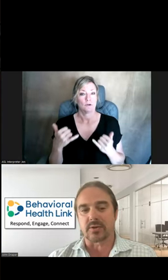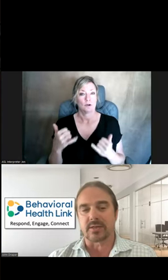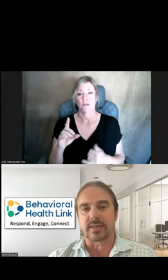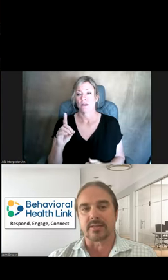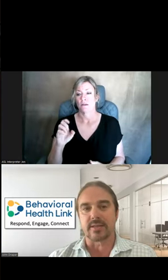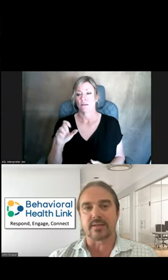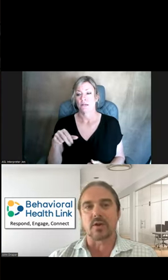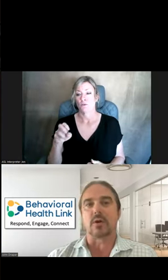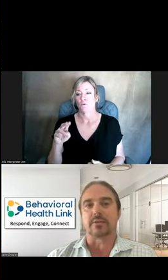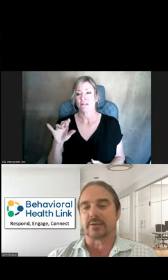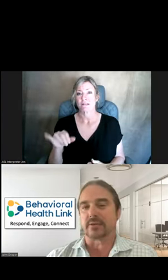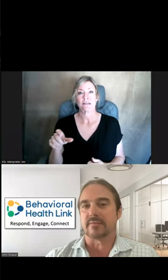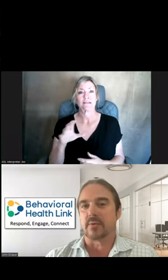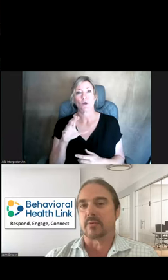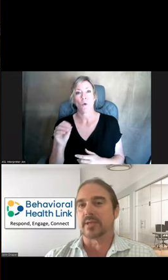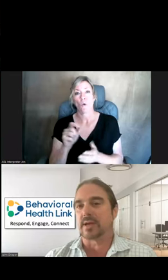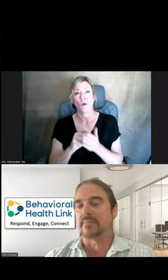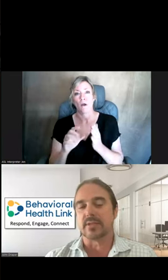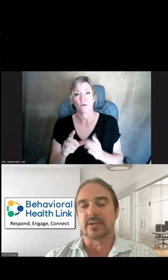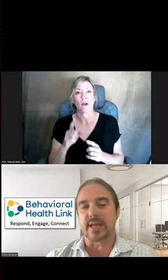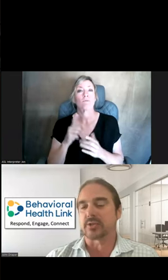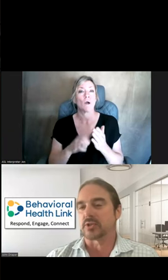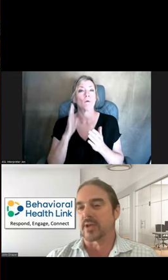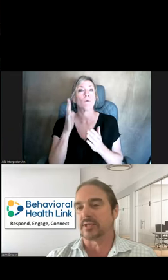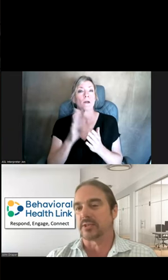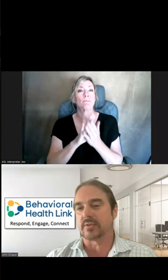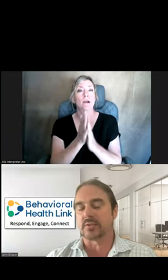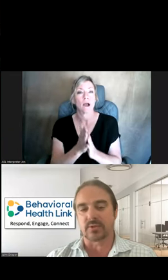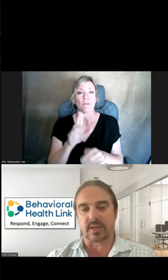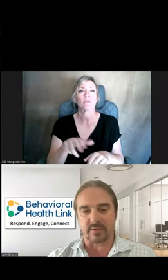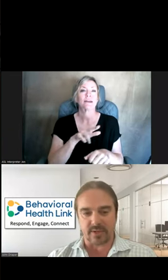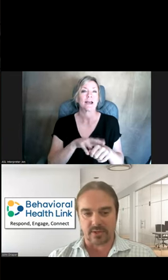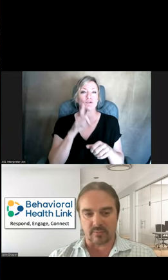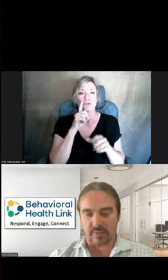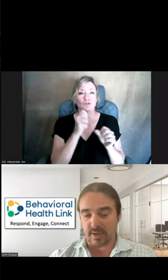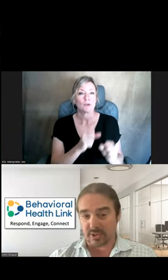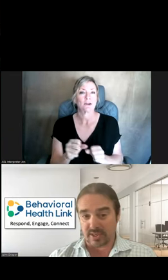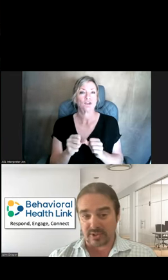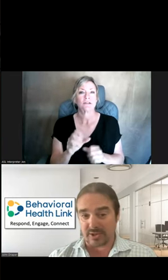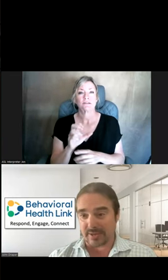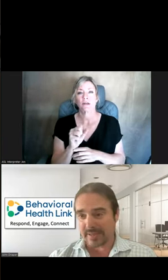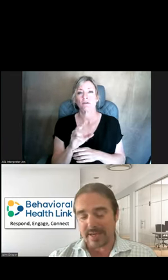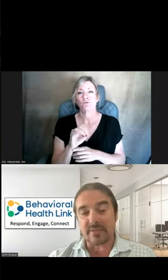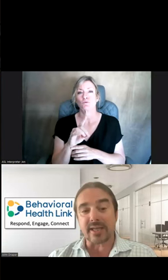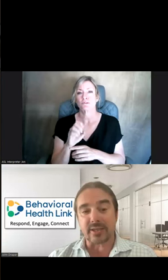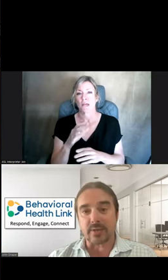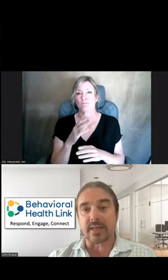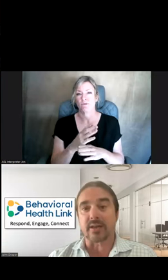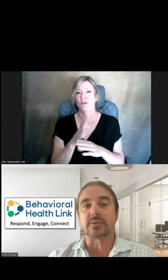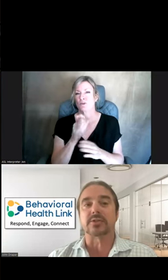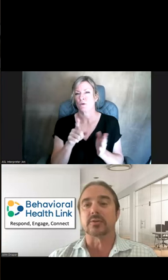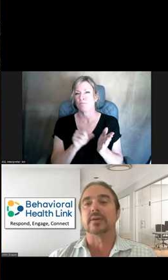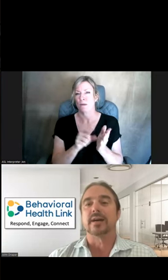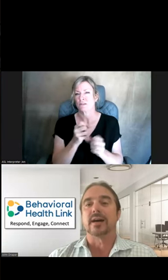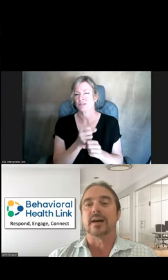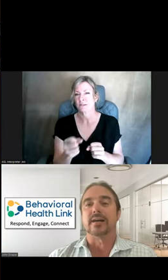Quincey is currently the co-author of what will become the National Strategies of Suicide Prevention that will be published next year. Thank you again.